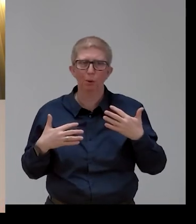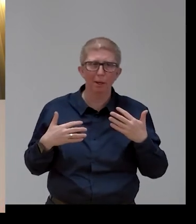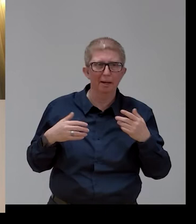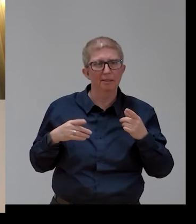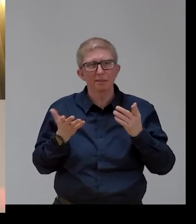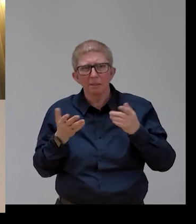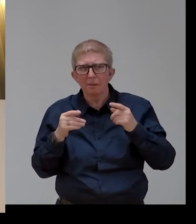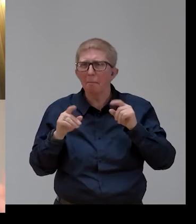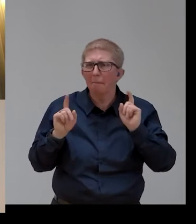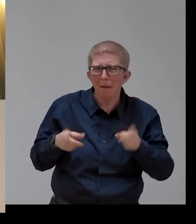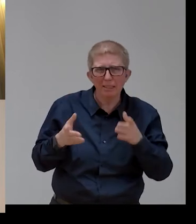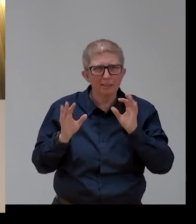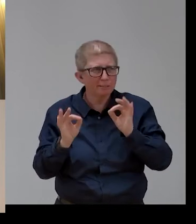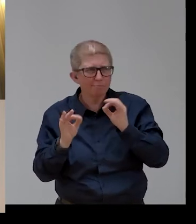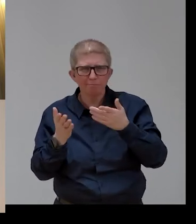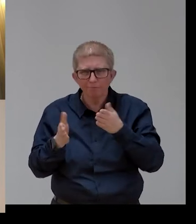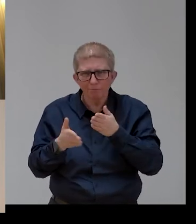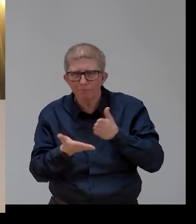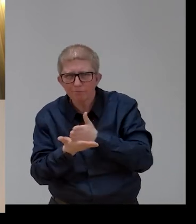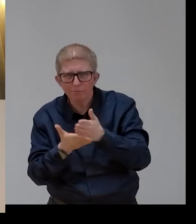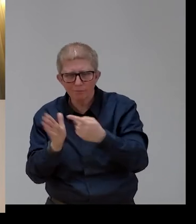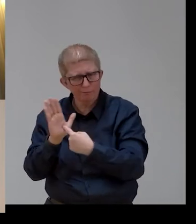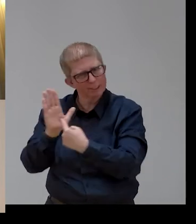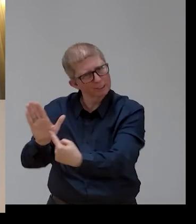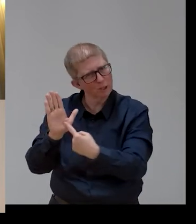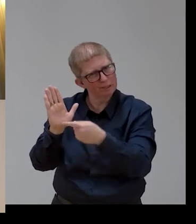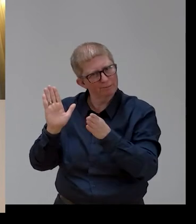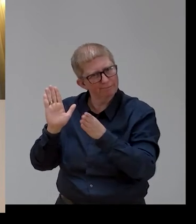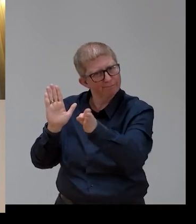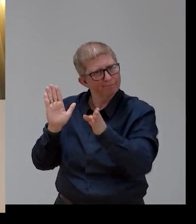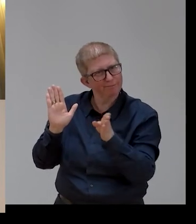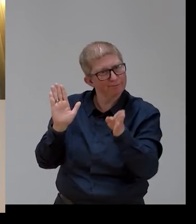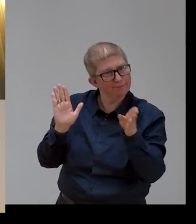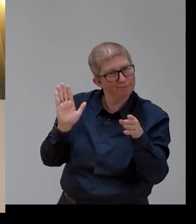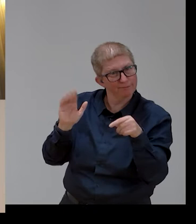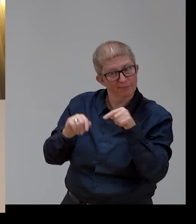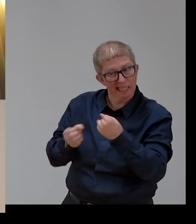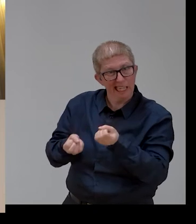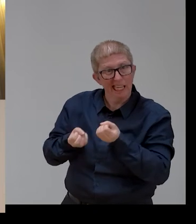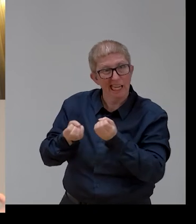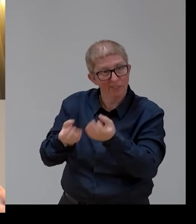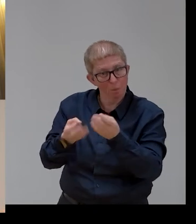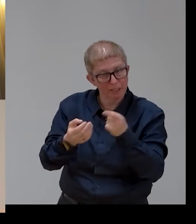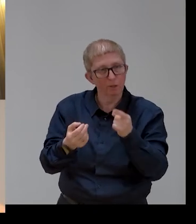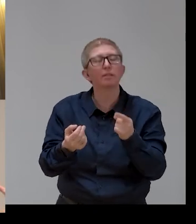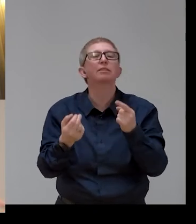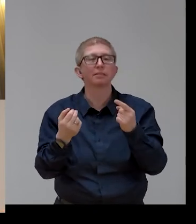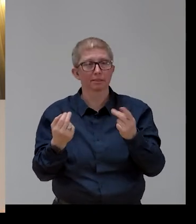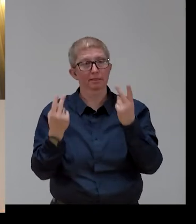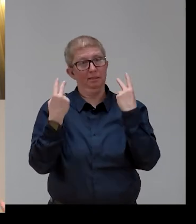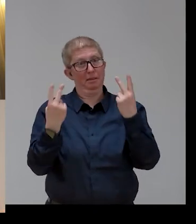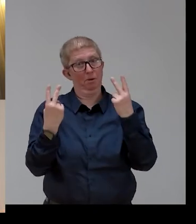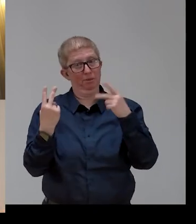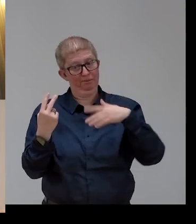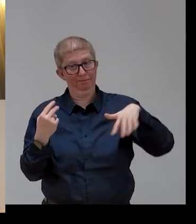will now, in the next stages. This is an information I think is important to give you in this context. The European Parliament is creating